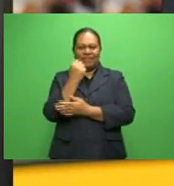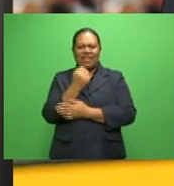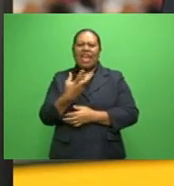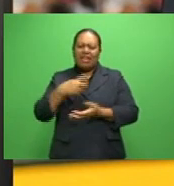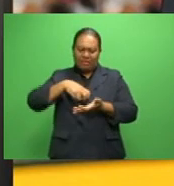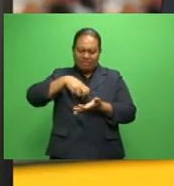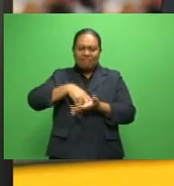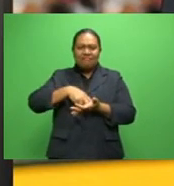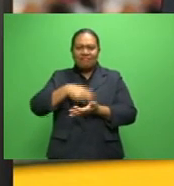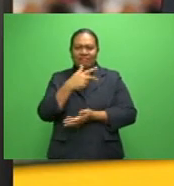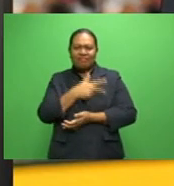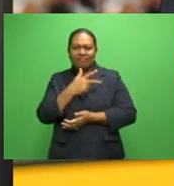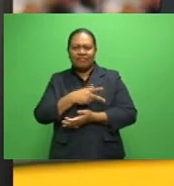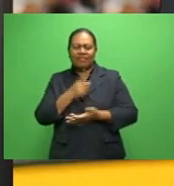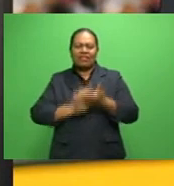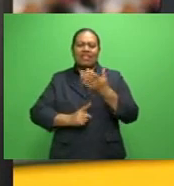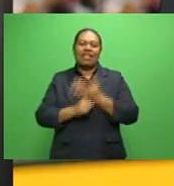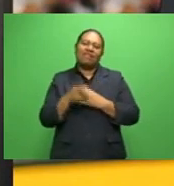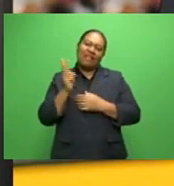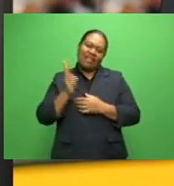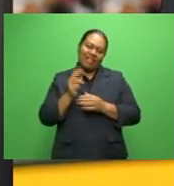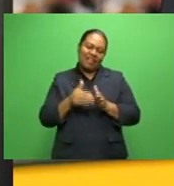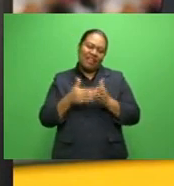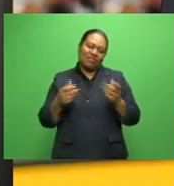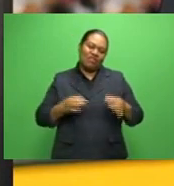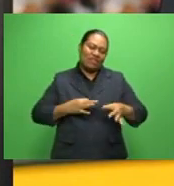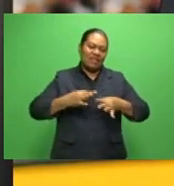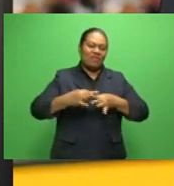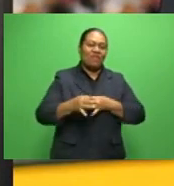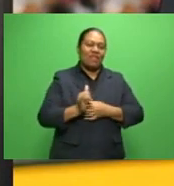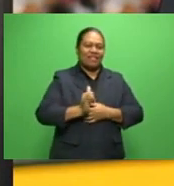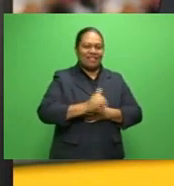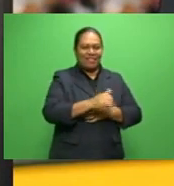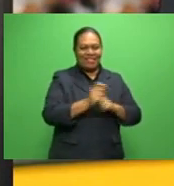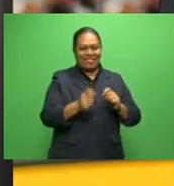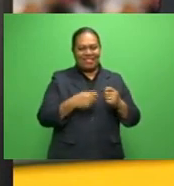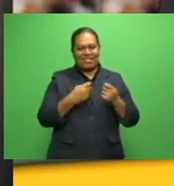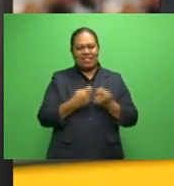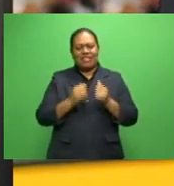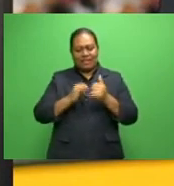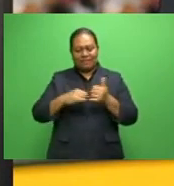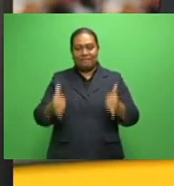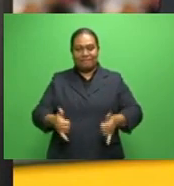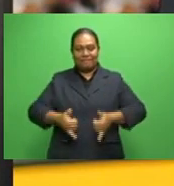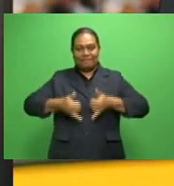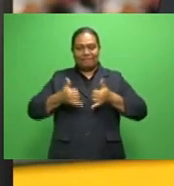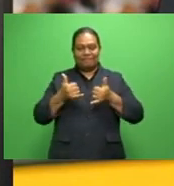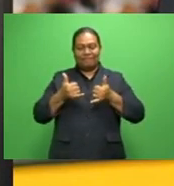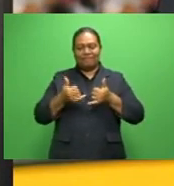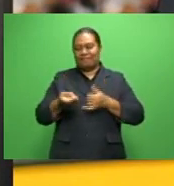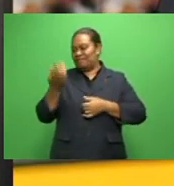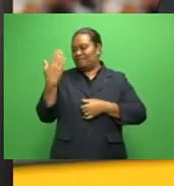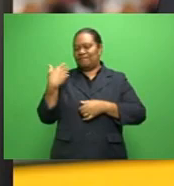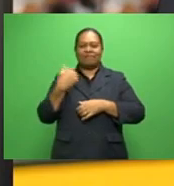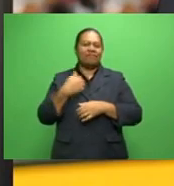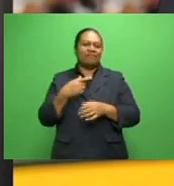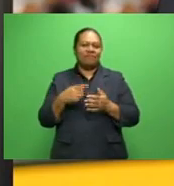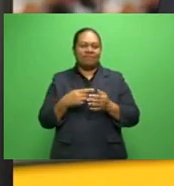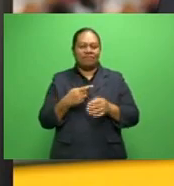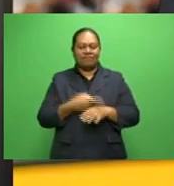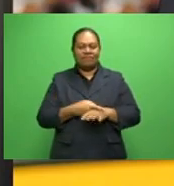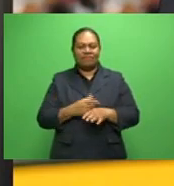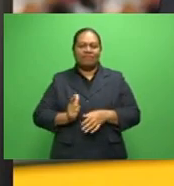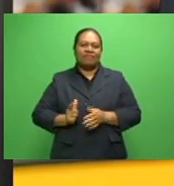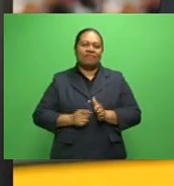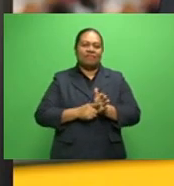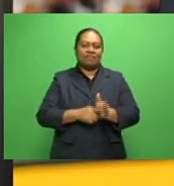injury last year, took to the field again as a replacement for Yosawa in their skipper cup loss to Lautoka last week. Philippa Naikaso